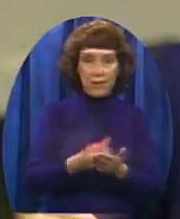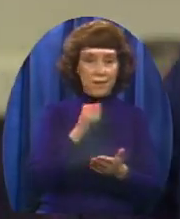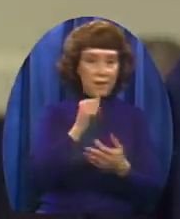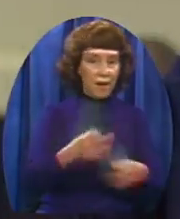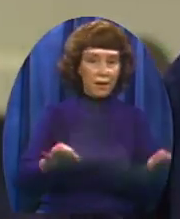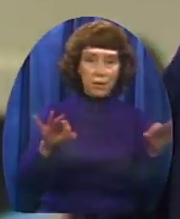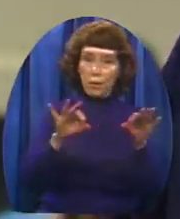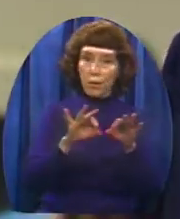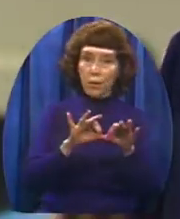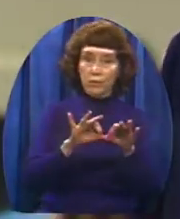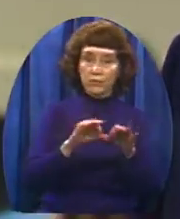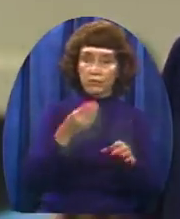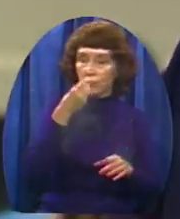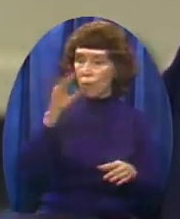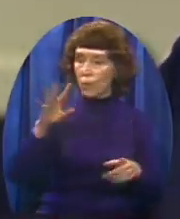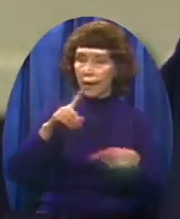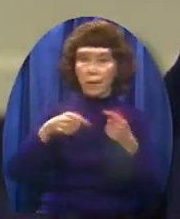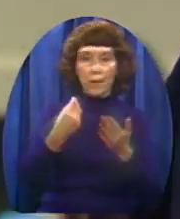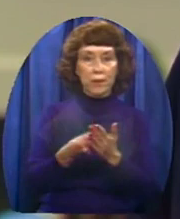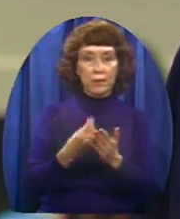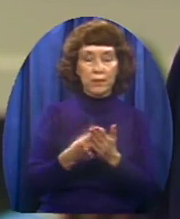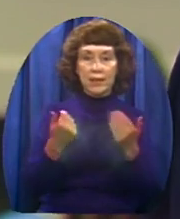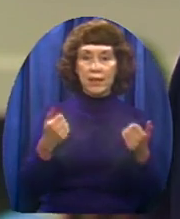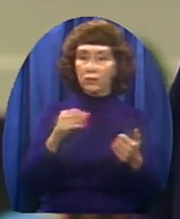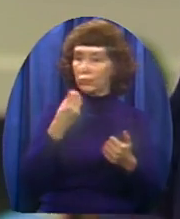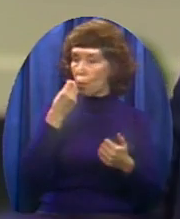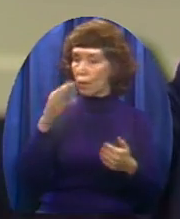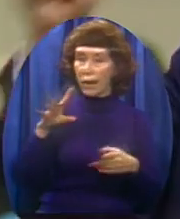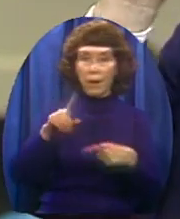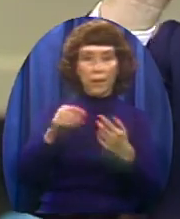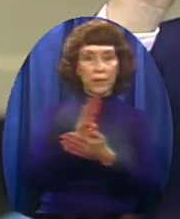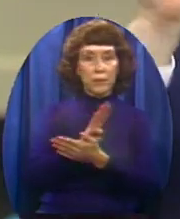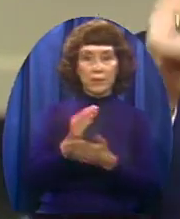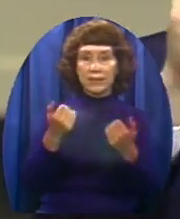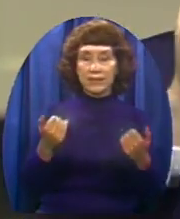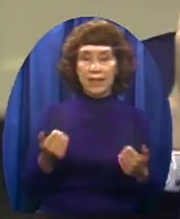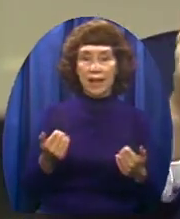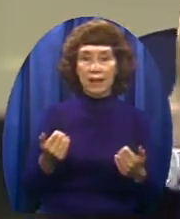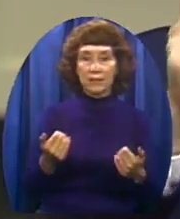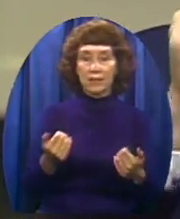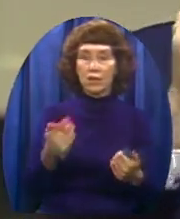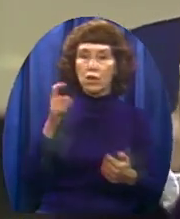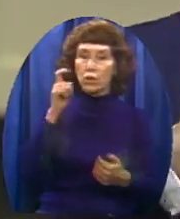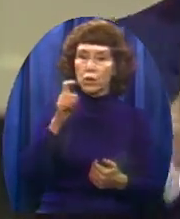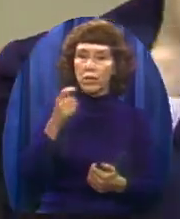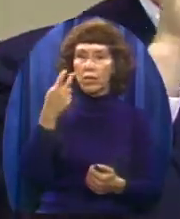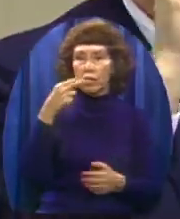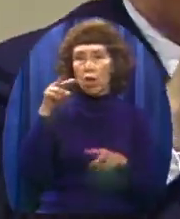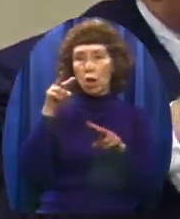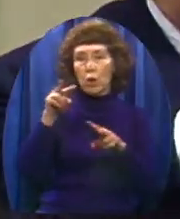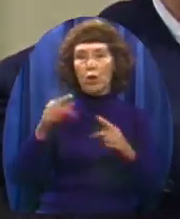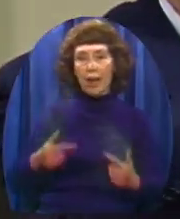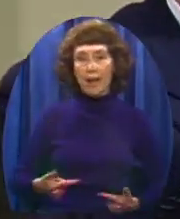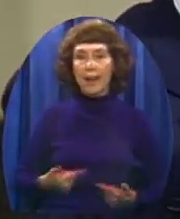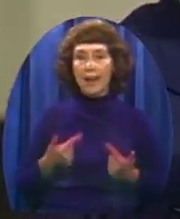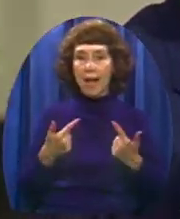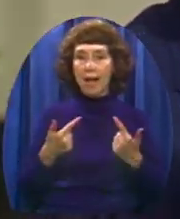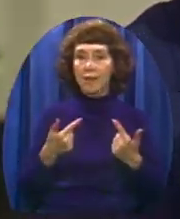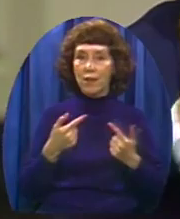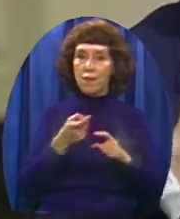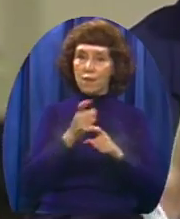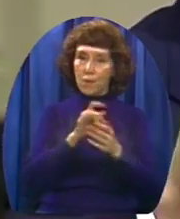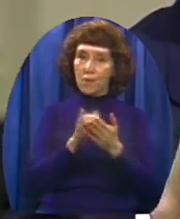here What does he care about the money? What does he care about the business? And we need to look at all of life From that perspective We are dying men